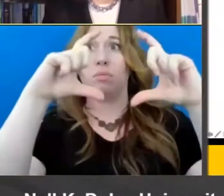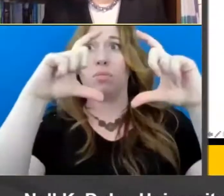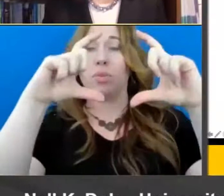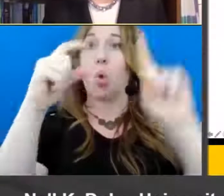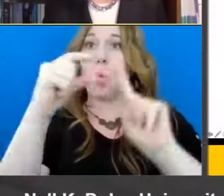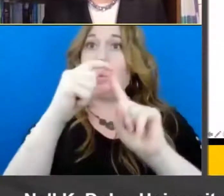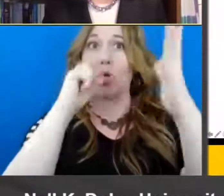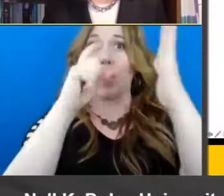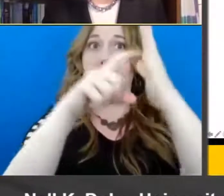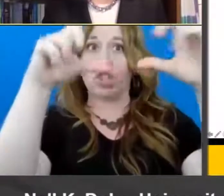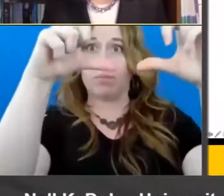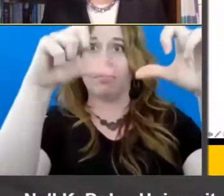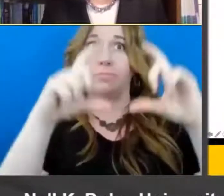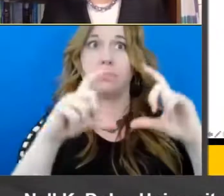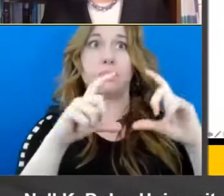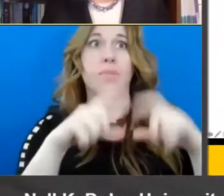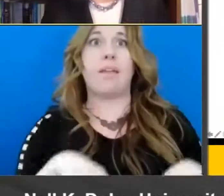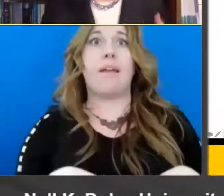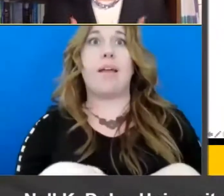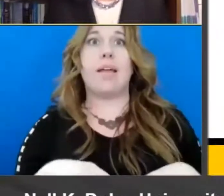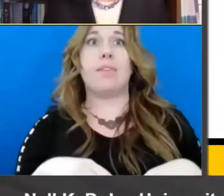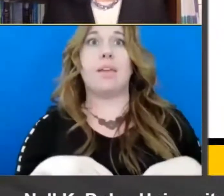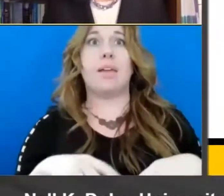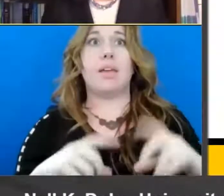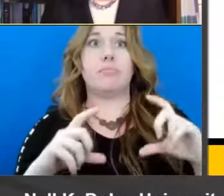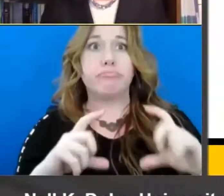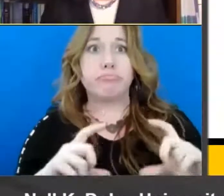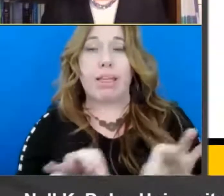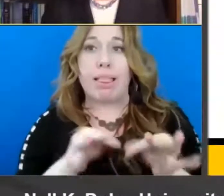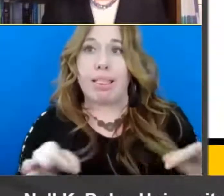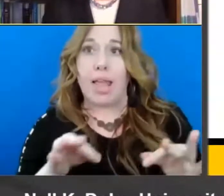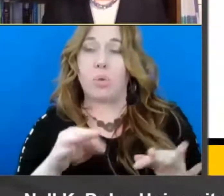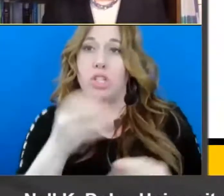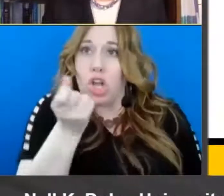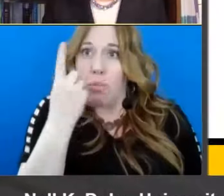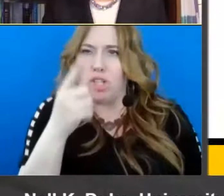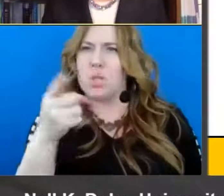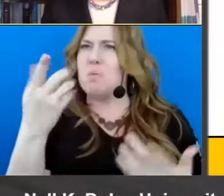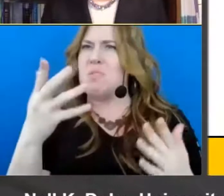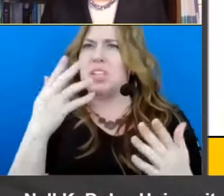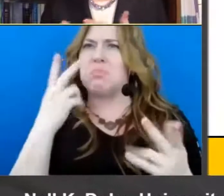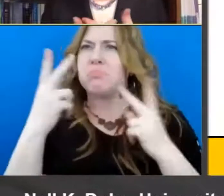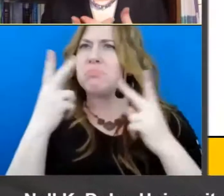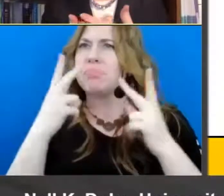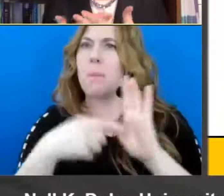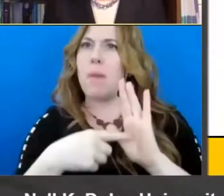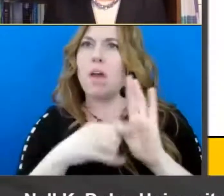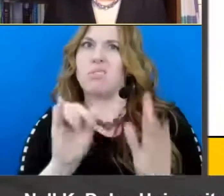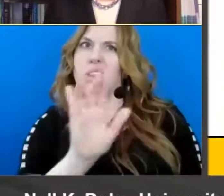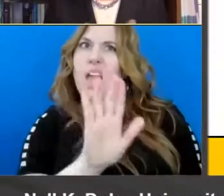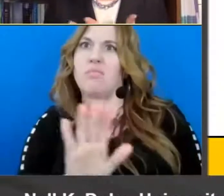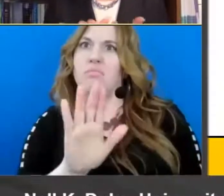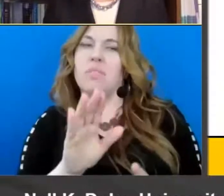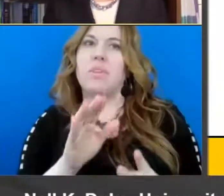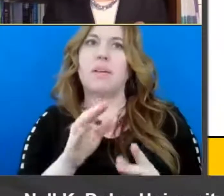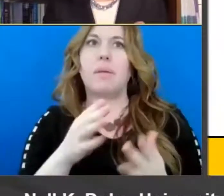this oval for language comprehension and you've probably all been exposed to um models such as the simple view of reading